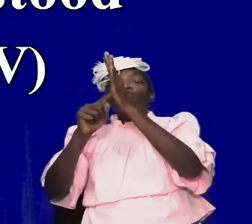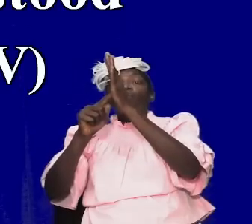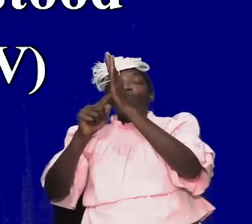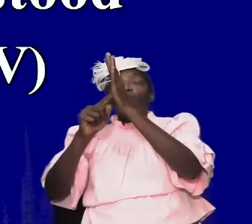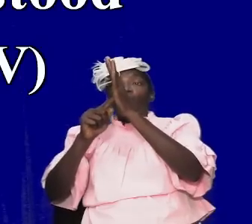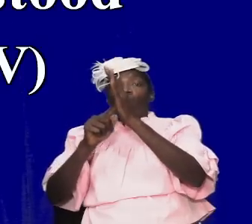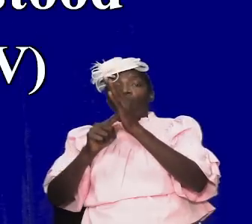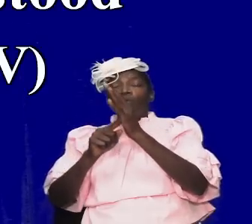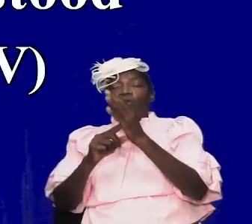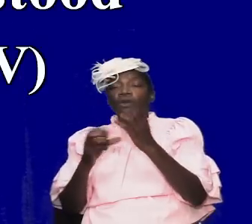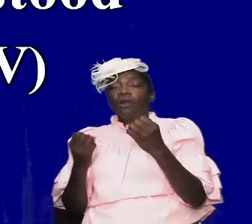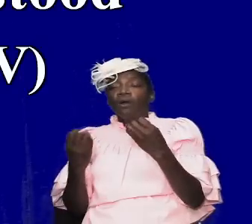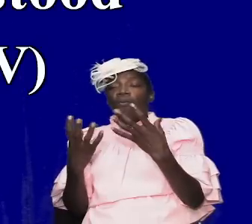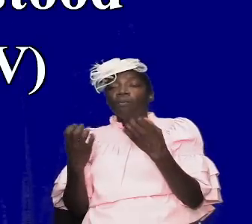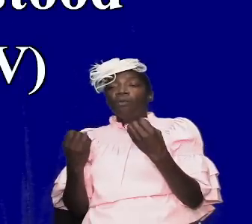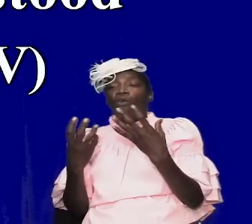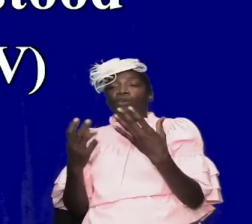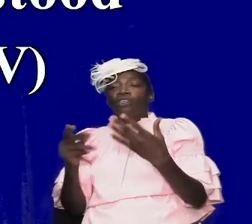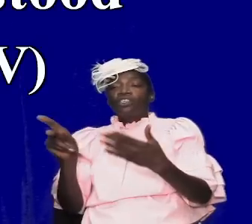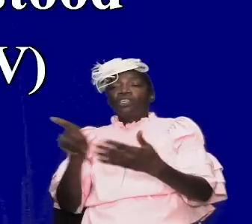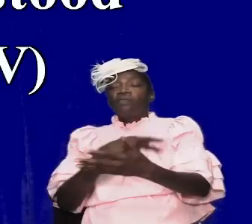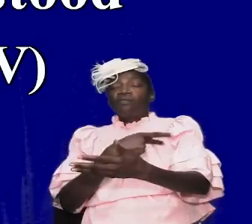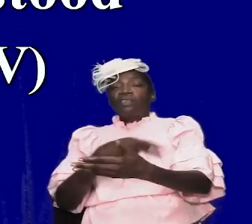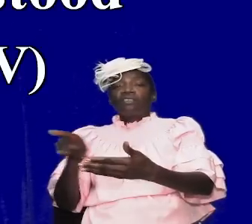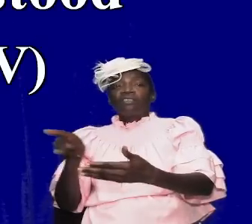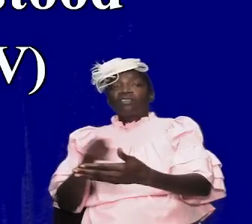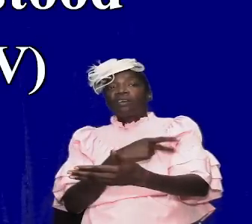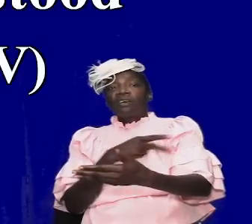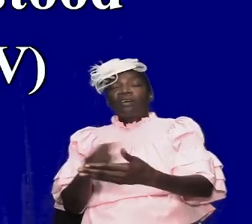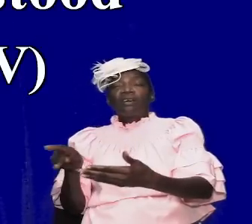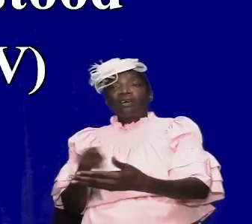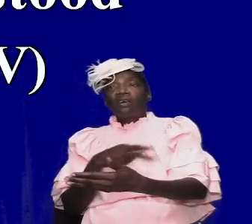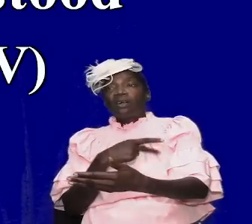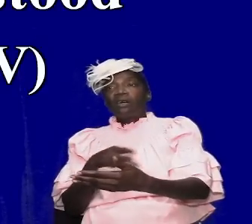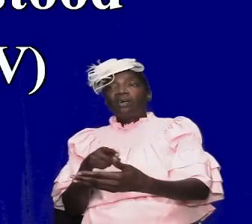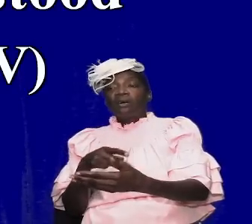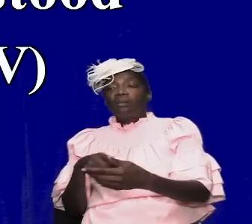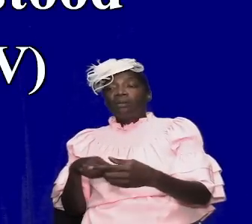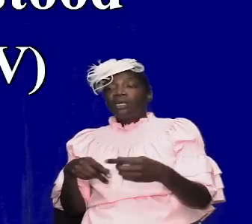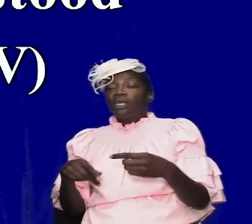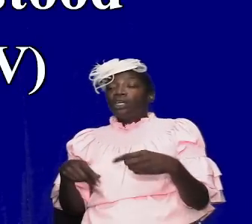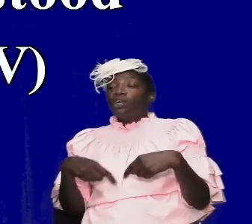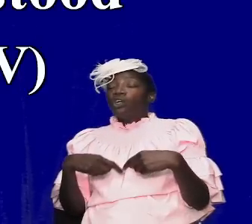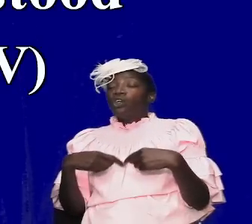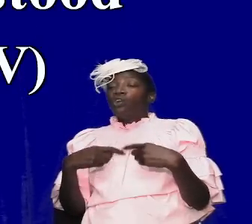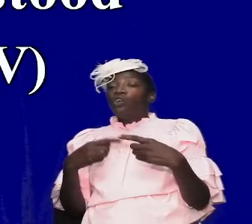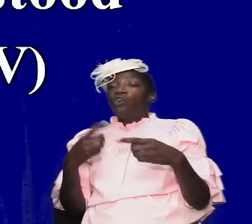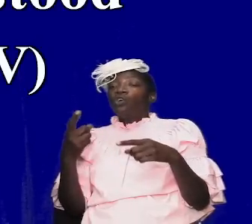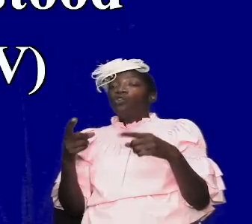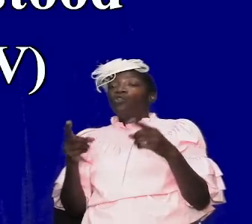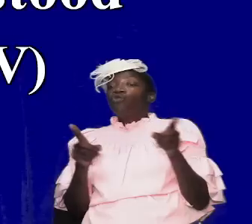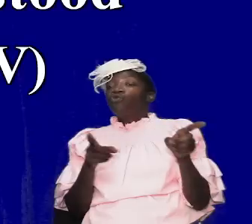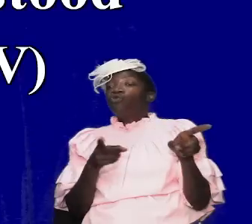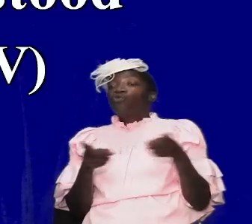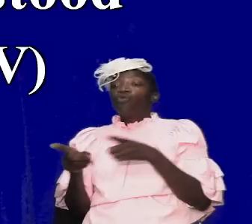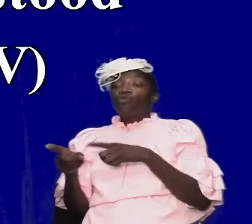that a lot of the psalm has to do with sanctuary life has to do